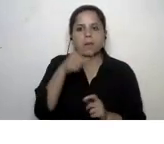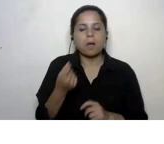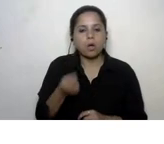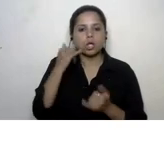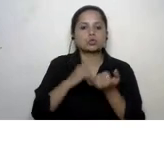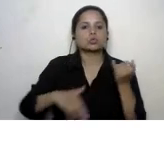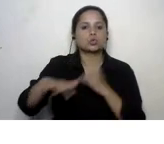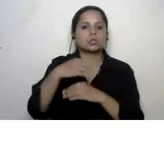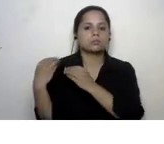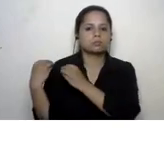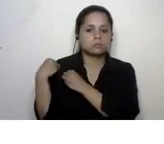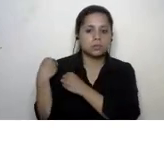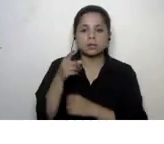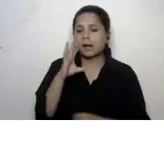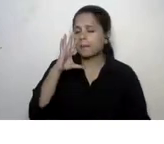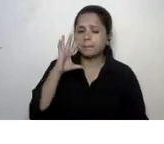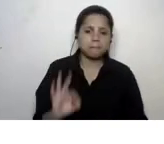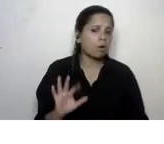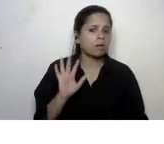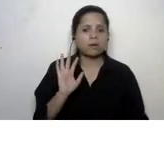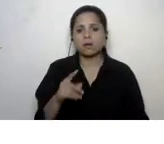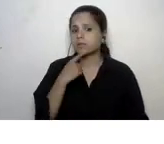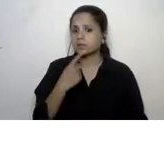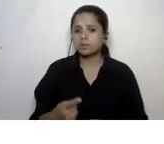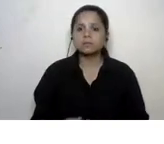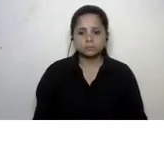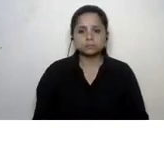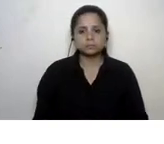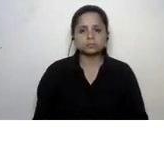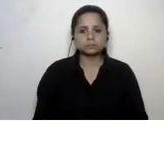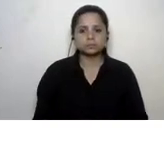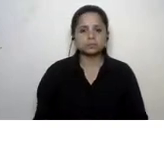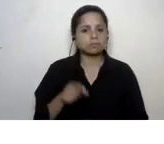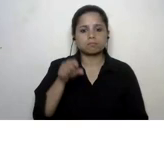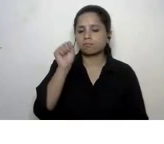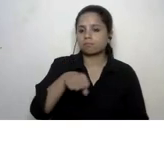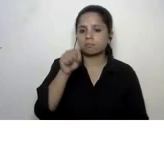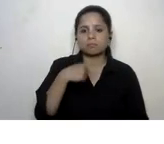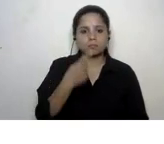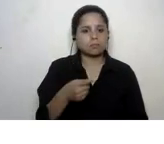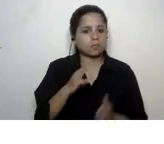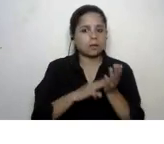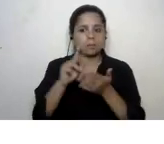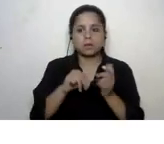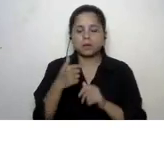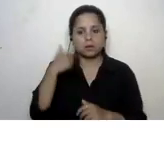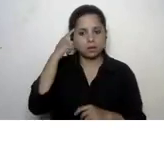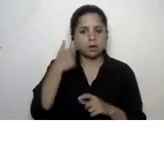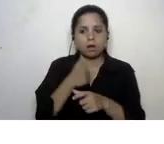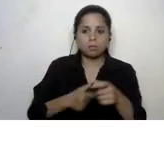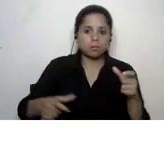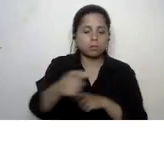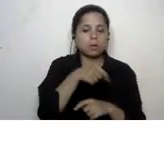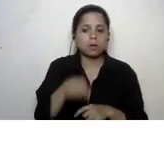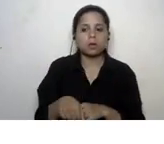responsibility which is very very important for them absolutely meena and i think empathy and intercultural